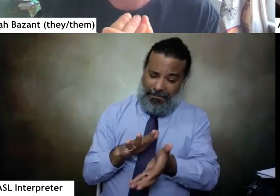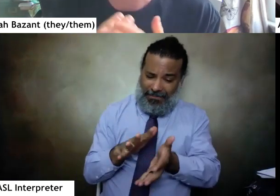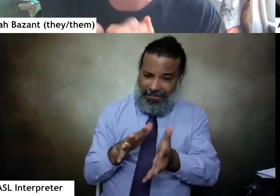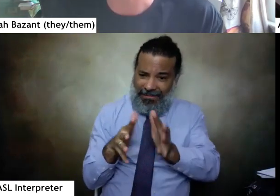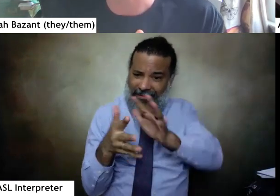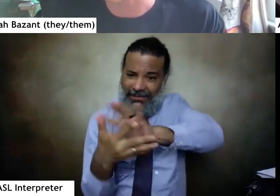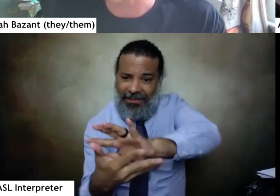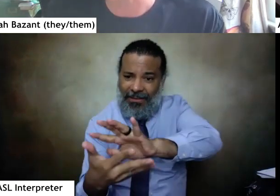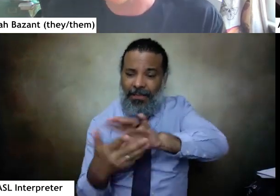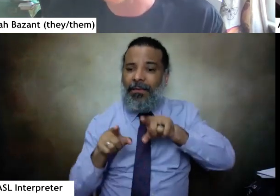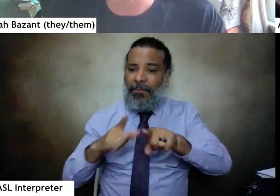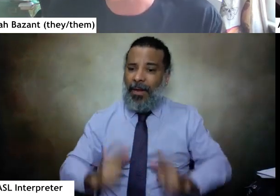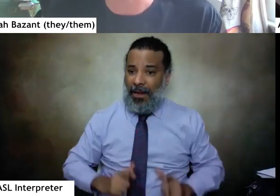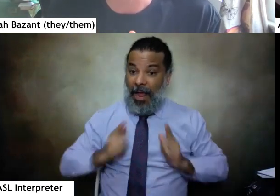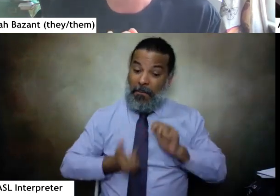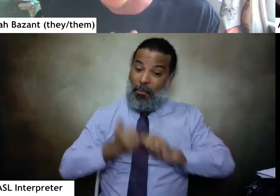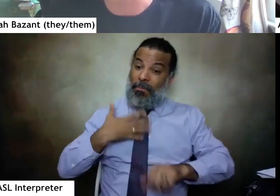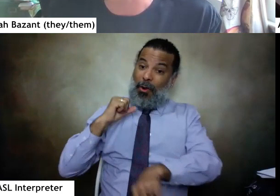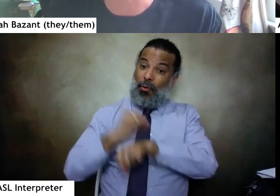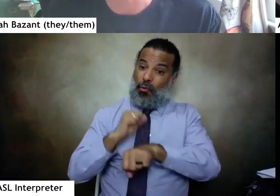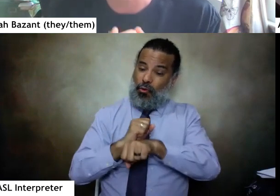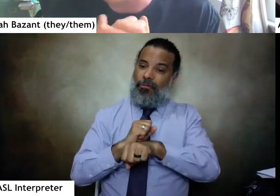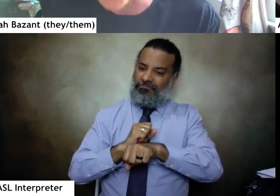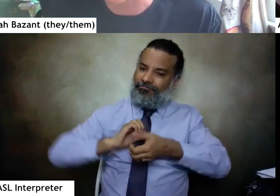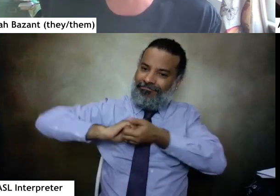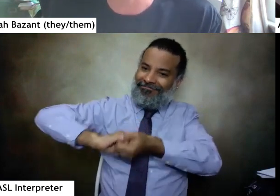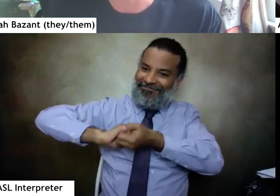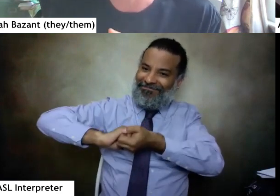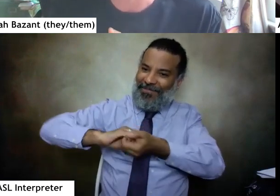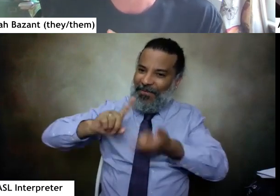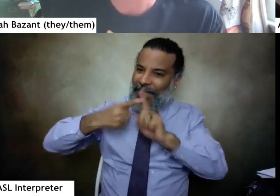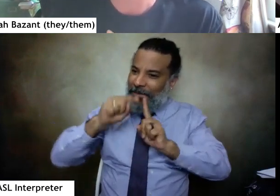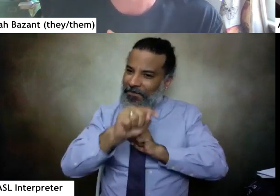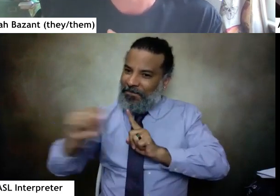and most of my work is based in collaborative friendships.